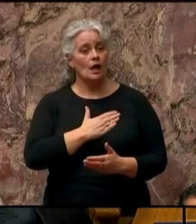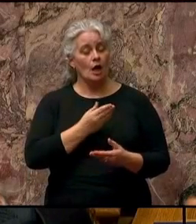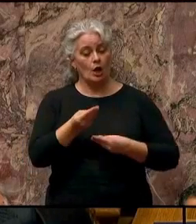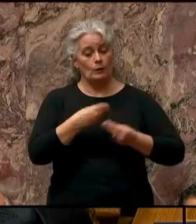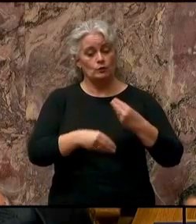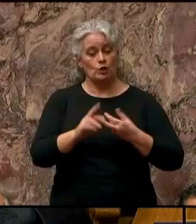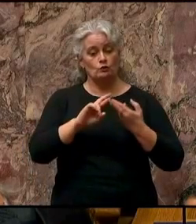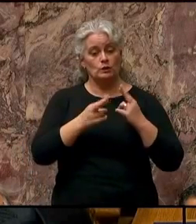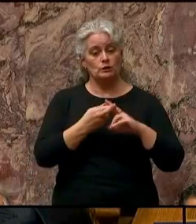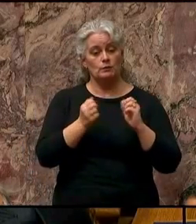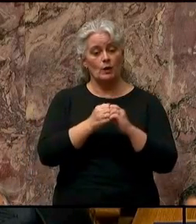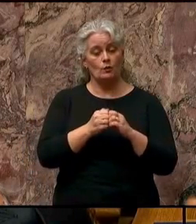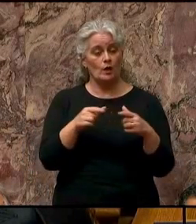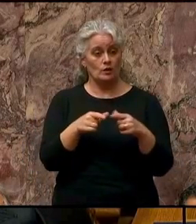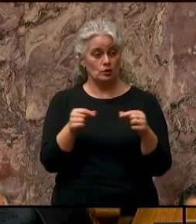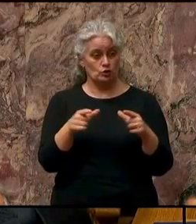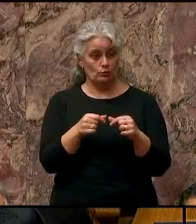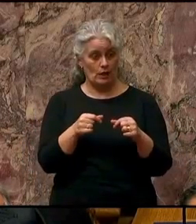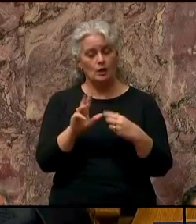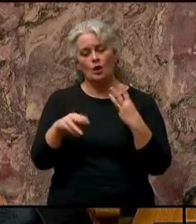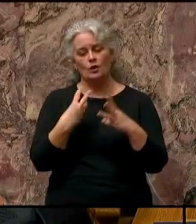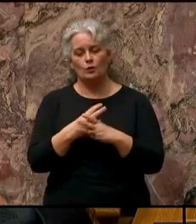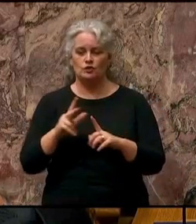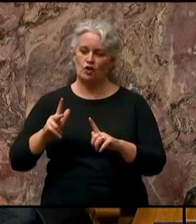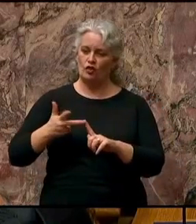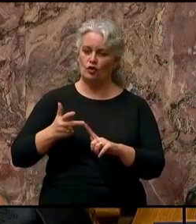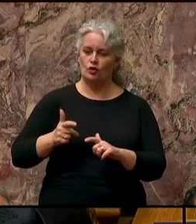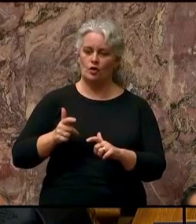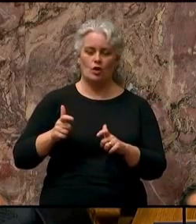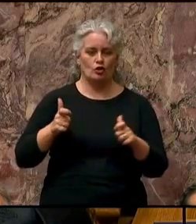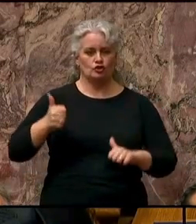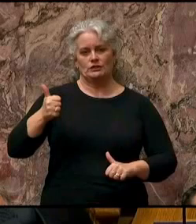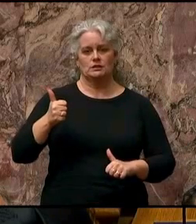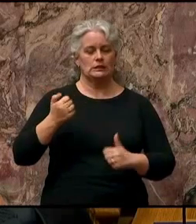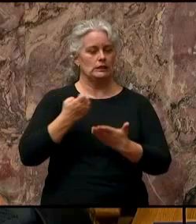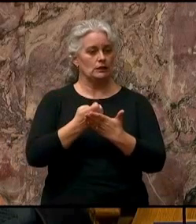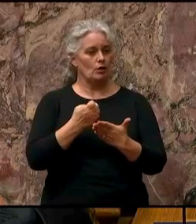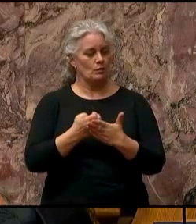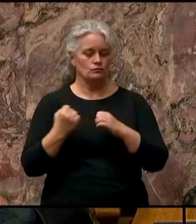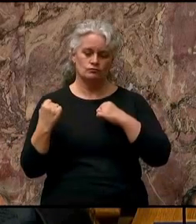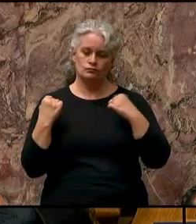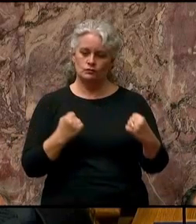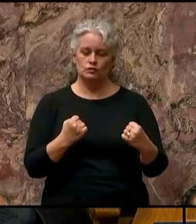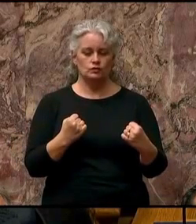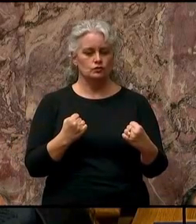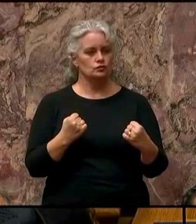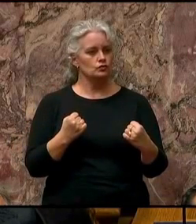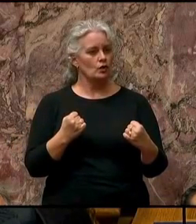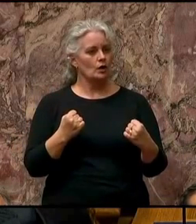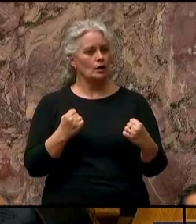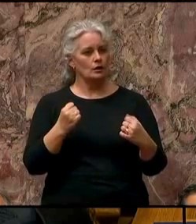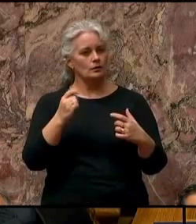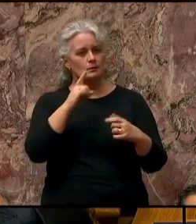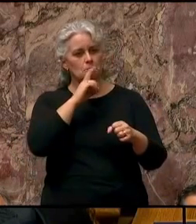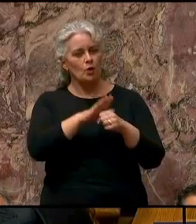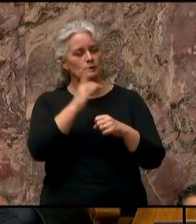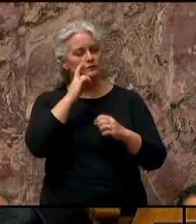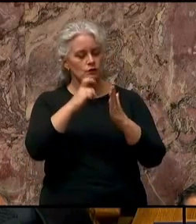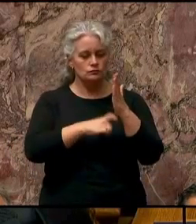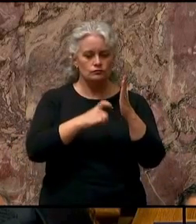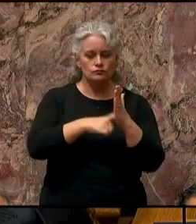with Japan, the world's third-largest economy, has strong prospects for industries as diverse as mining,